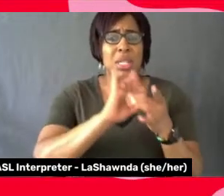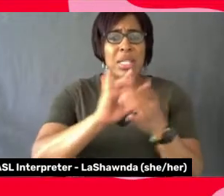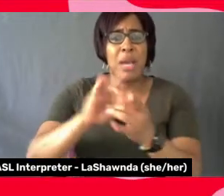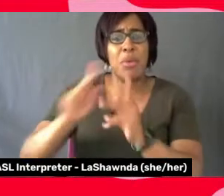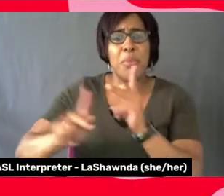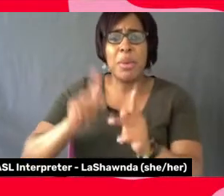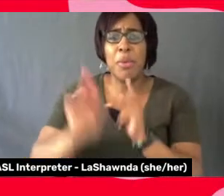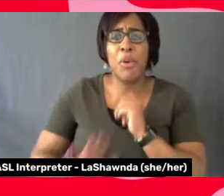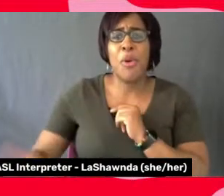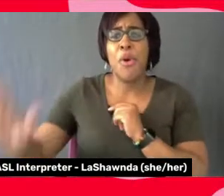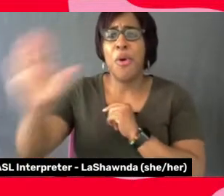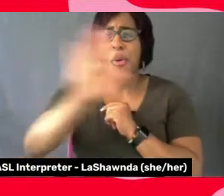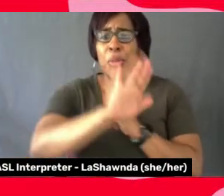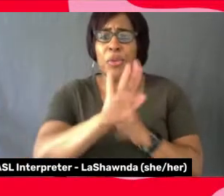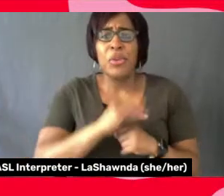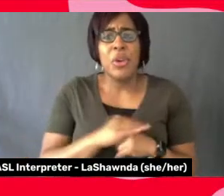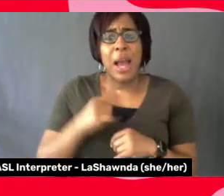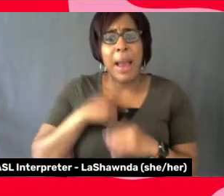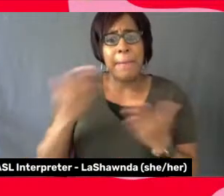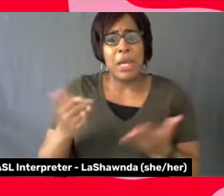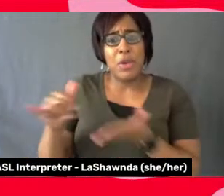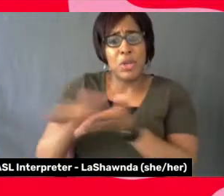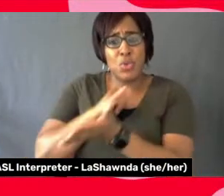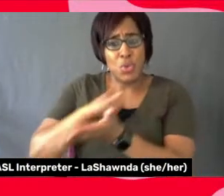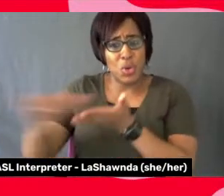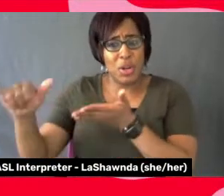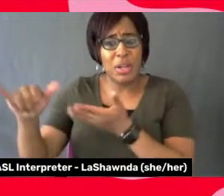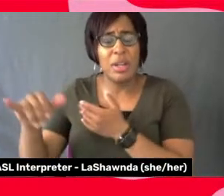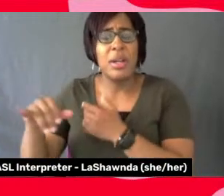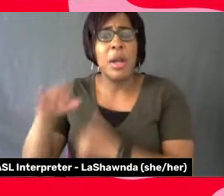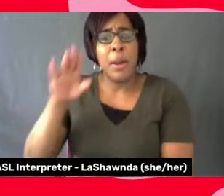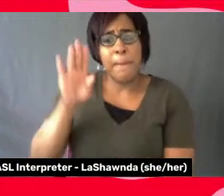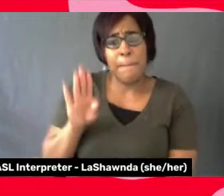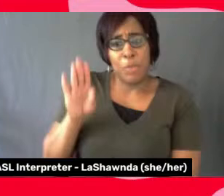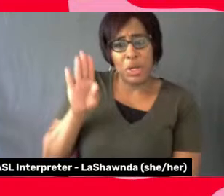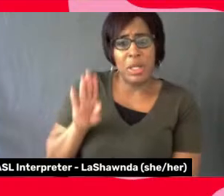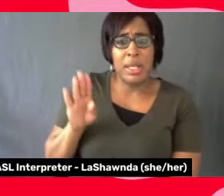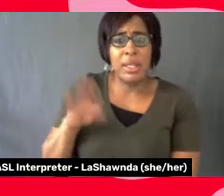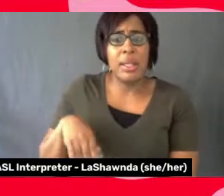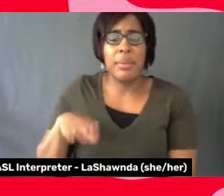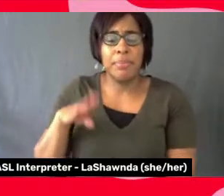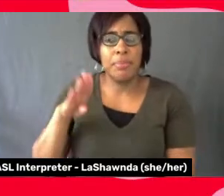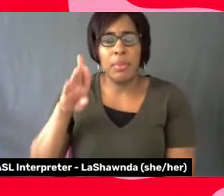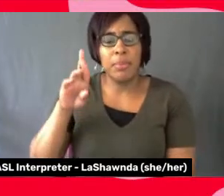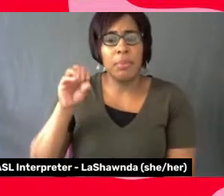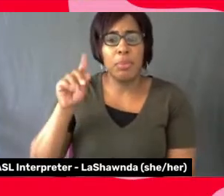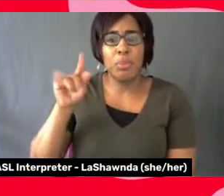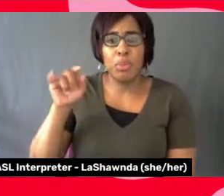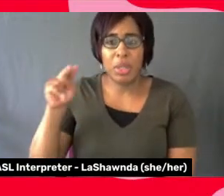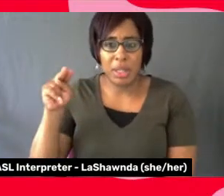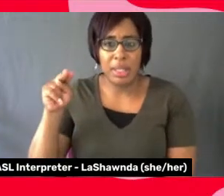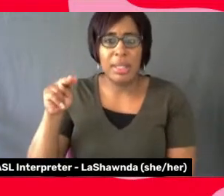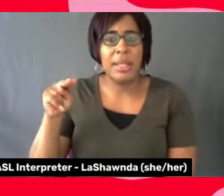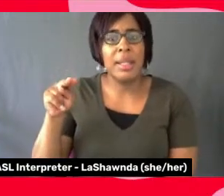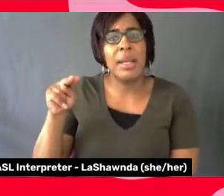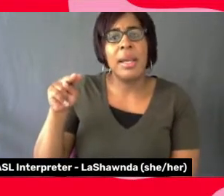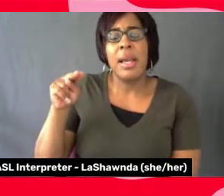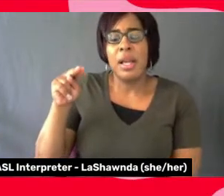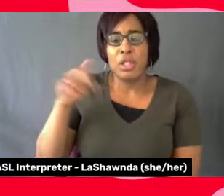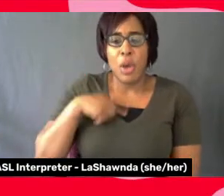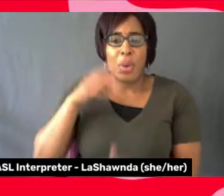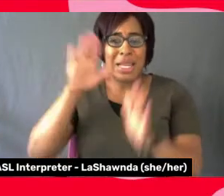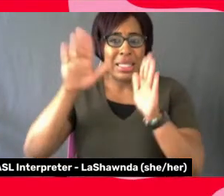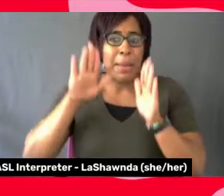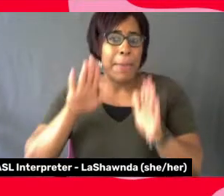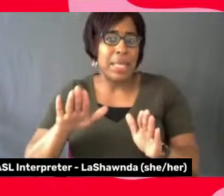I'm here in New York, New York City and in Brooklyn. And it's amazing, you know, to be able to